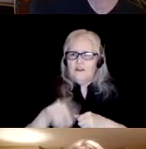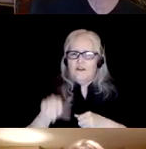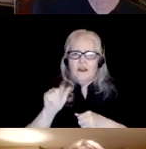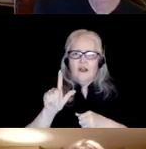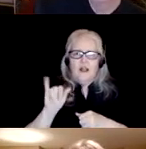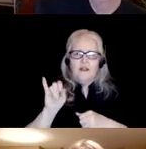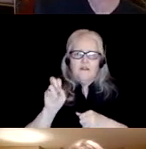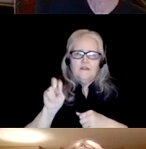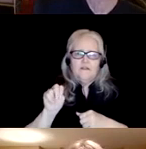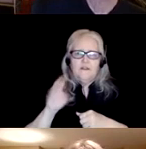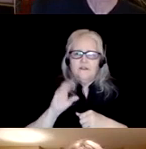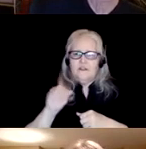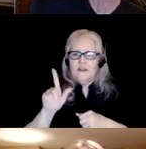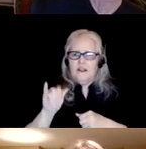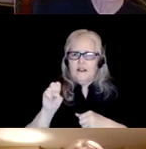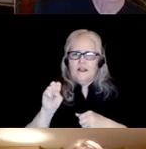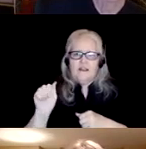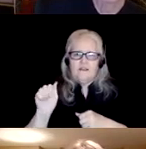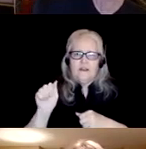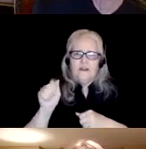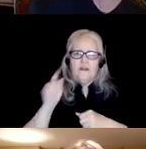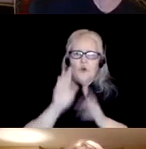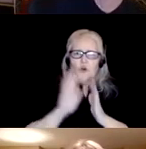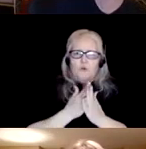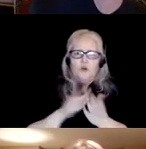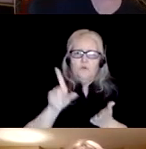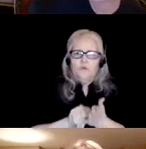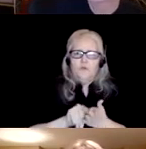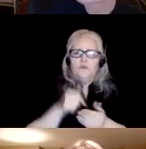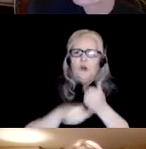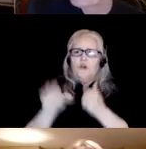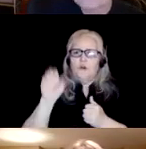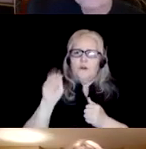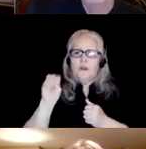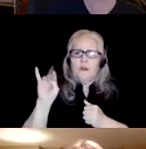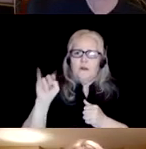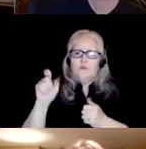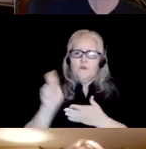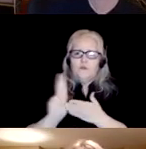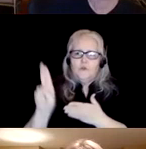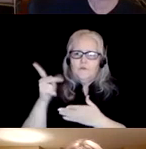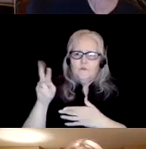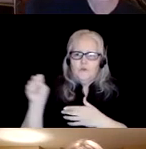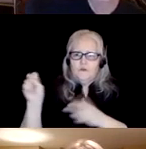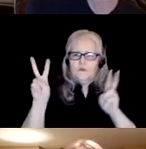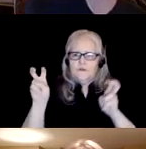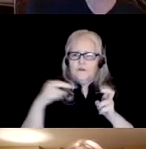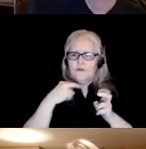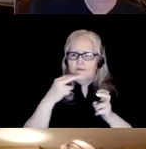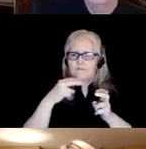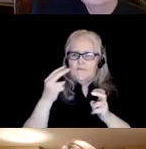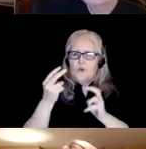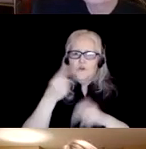benner and lisa crevier bookman for their book published by cambridge university press and entitled voice quality